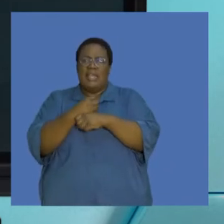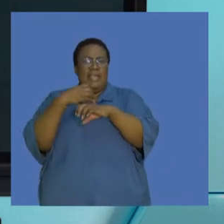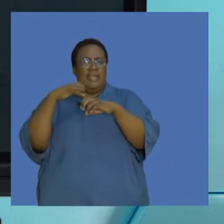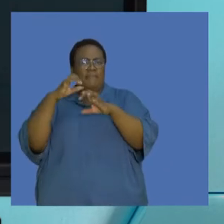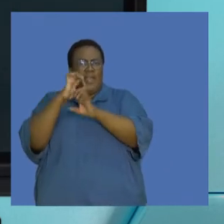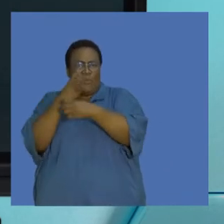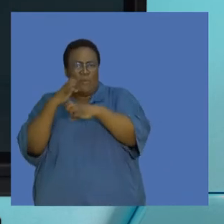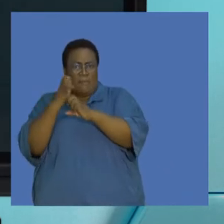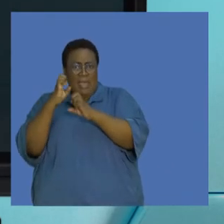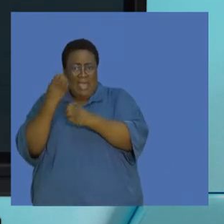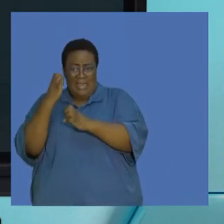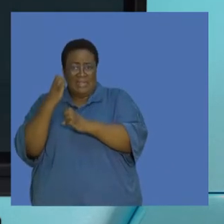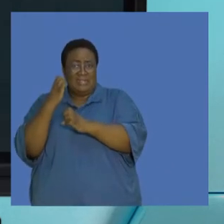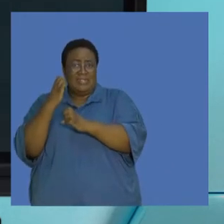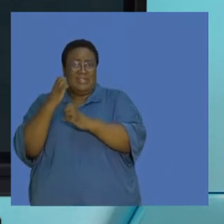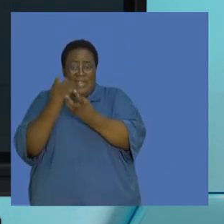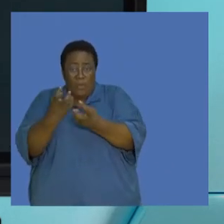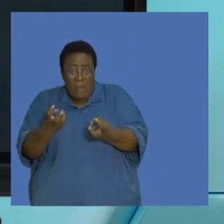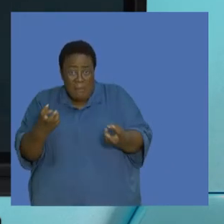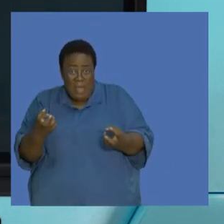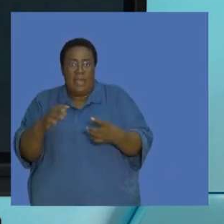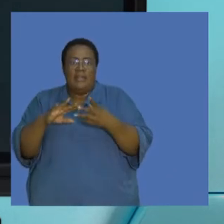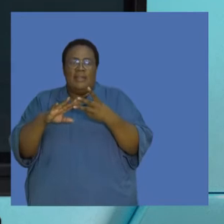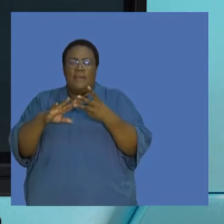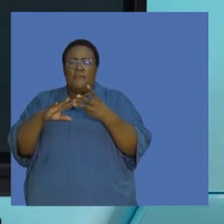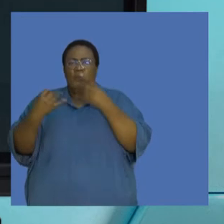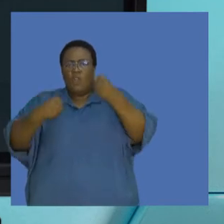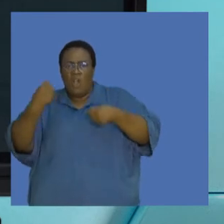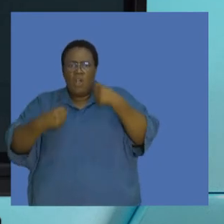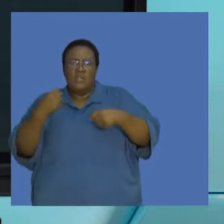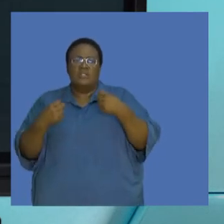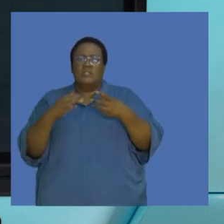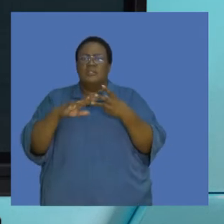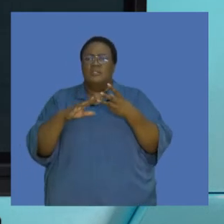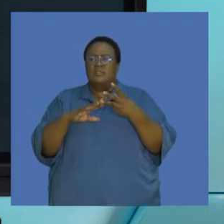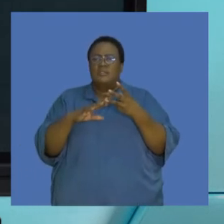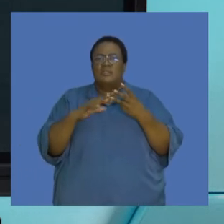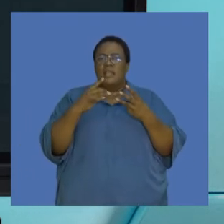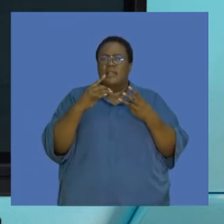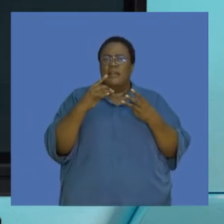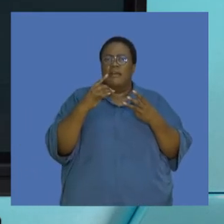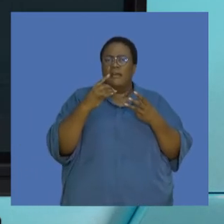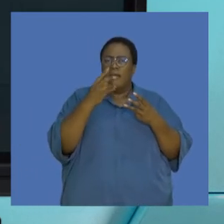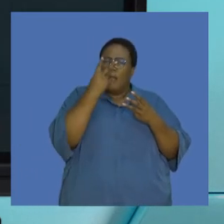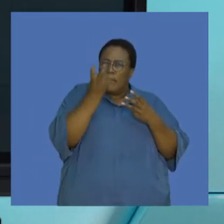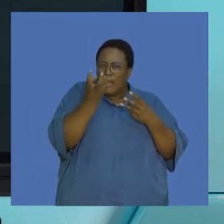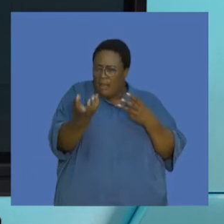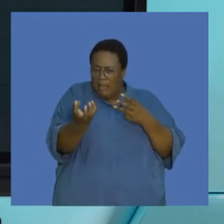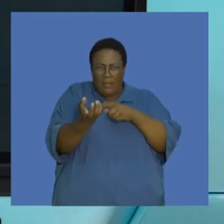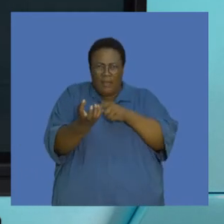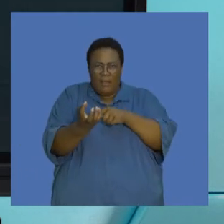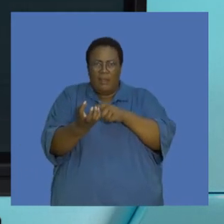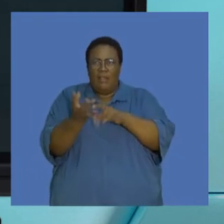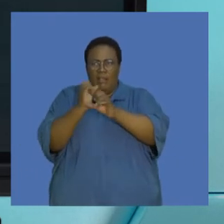manufacture of equipment, cars, the fact that we started producing coal-powered